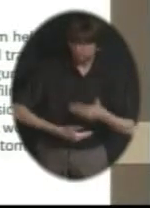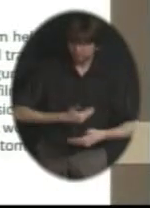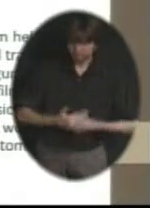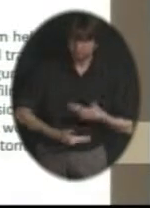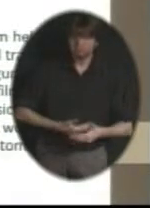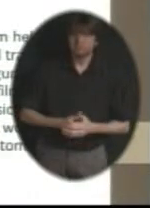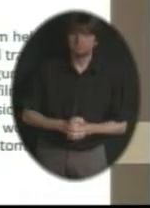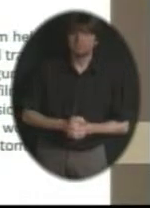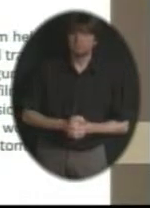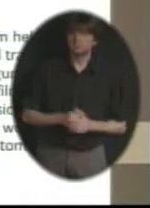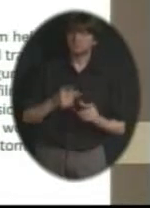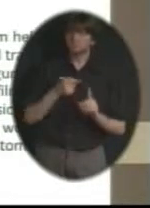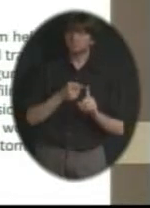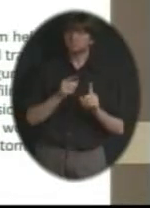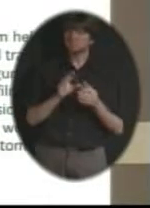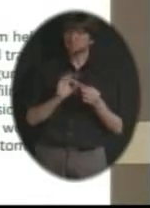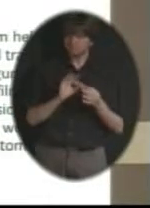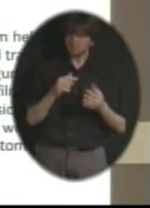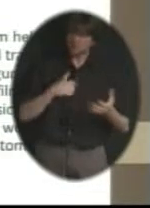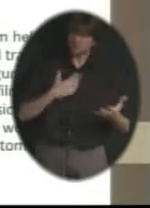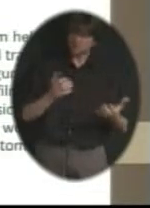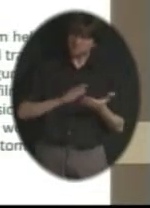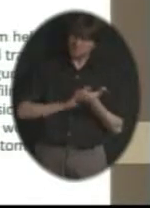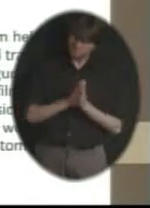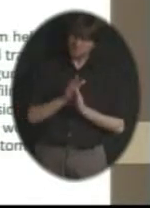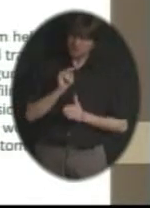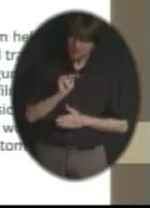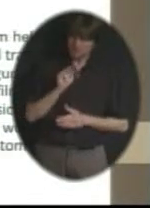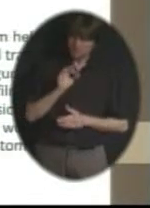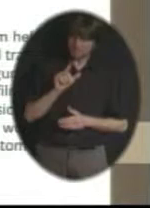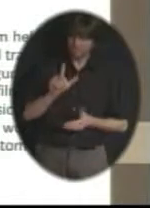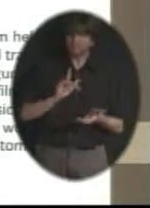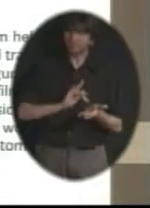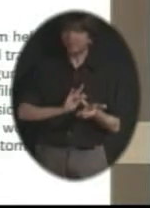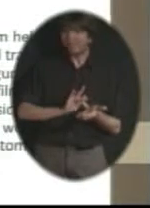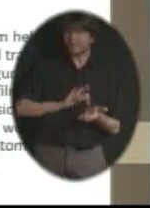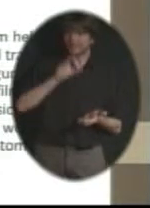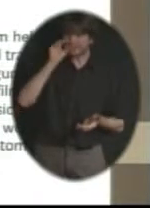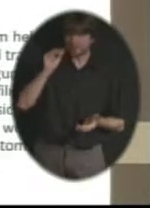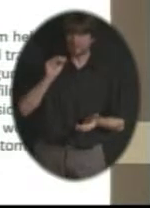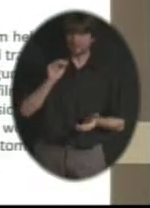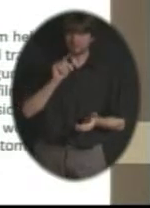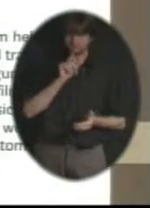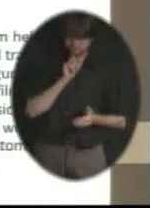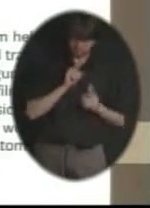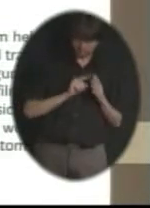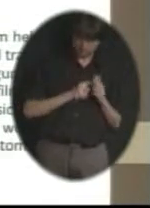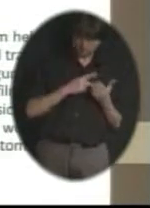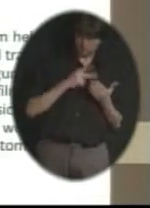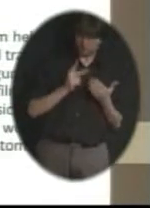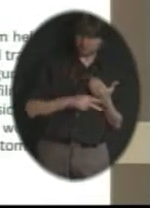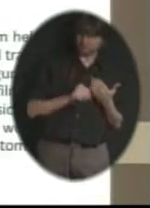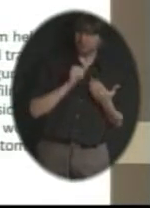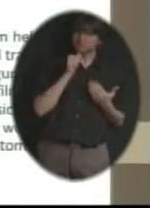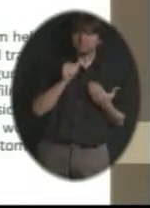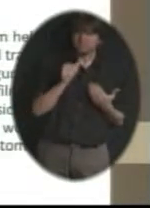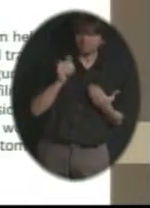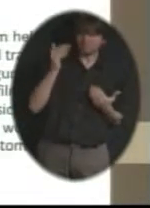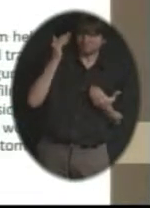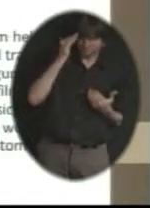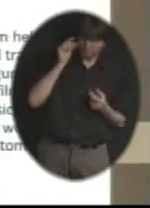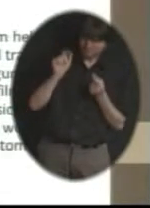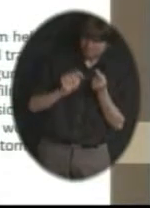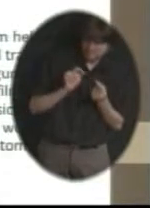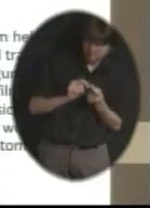I just wanted to be an NFL medicine guy. That's how little he knew about doing what he wanted to do. So he